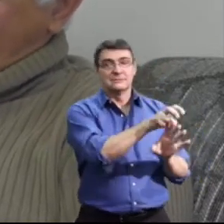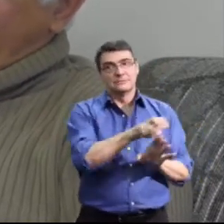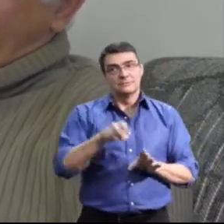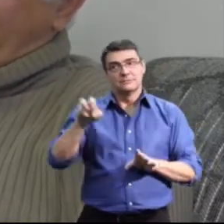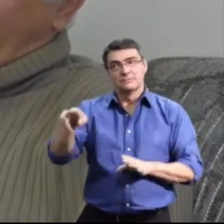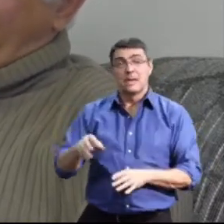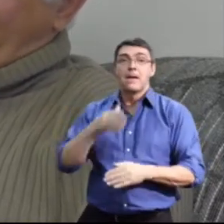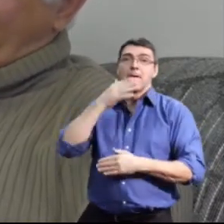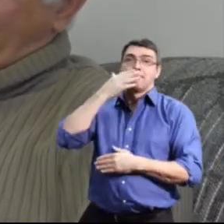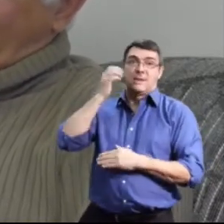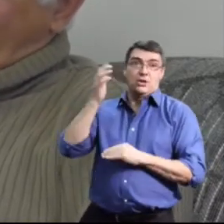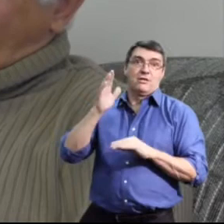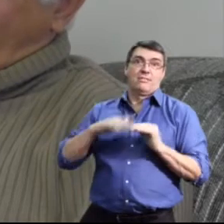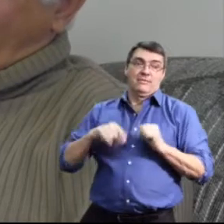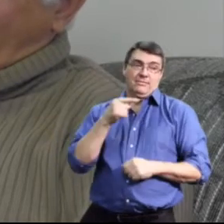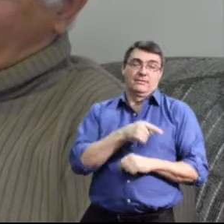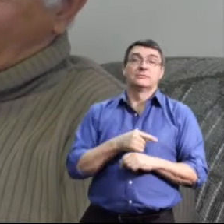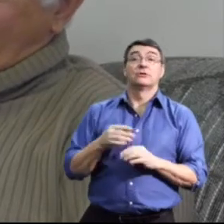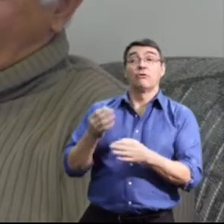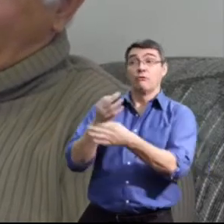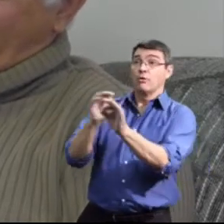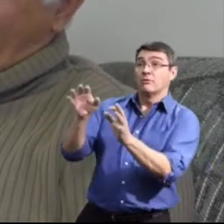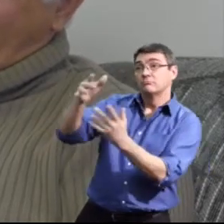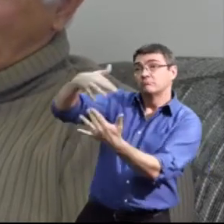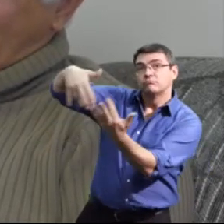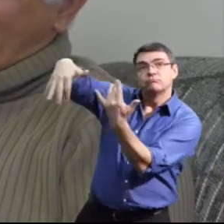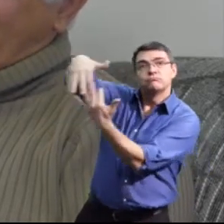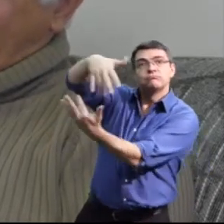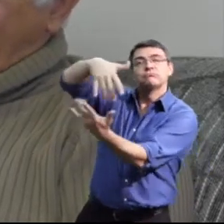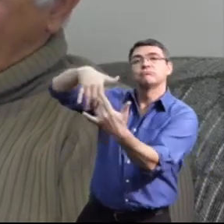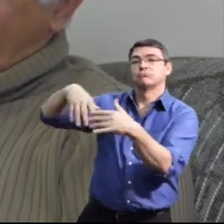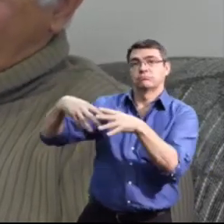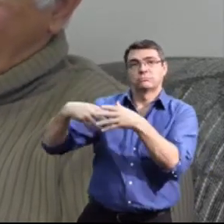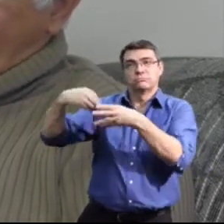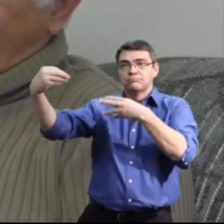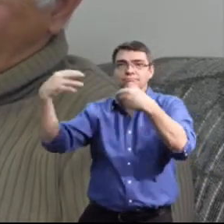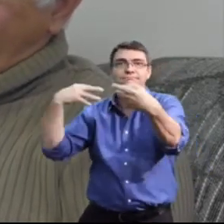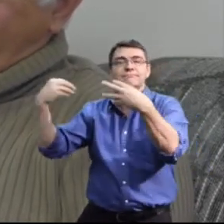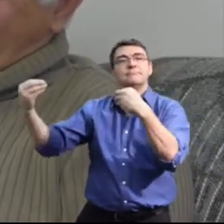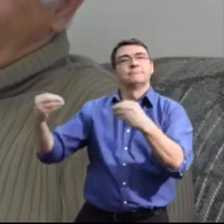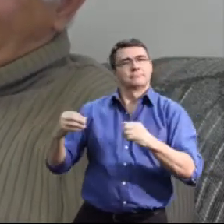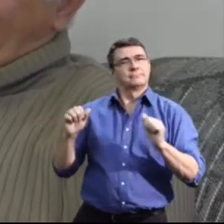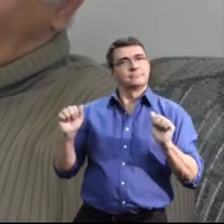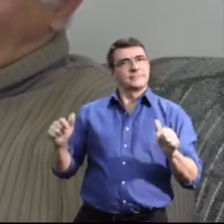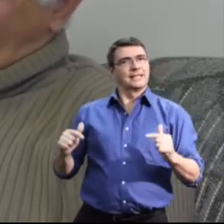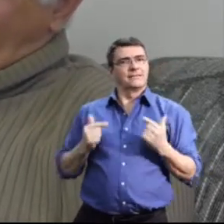freedom, people are able to live a much more community based life.